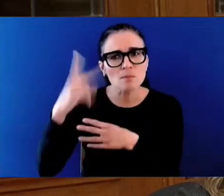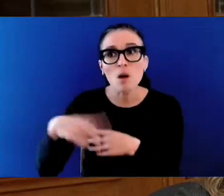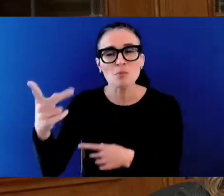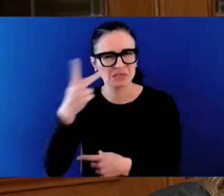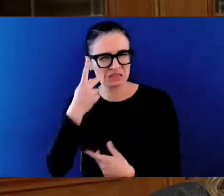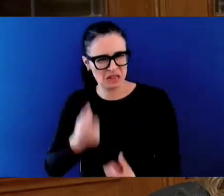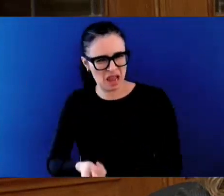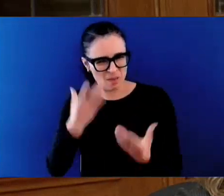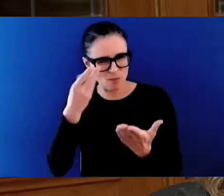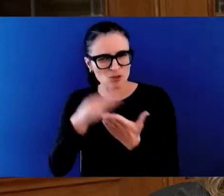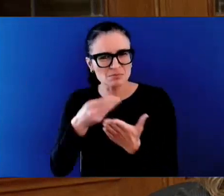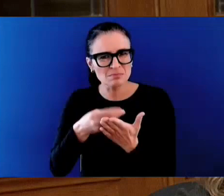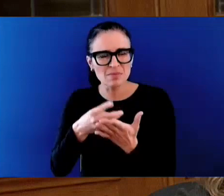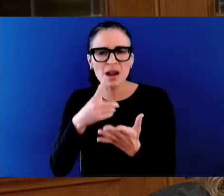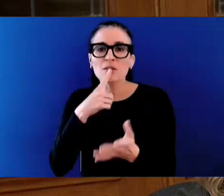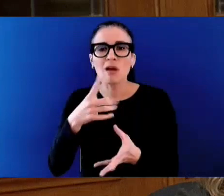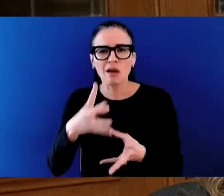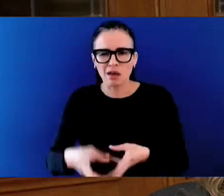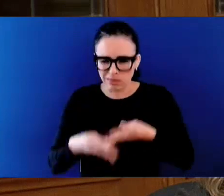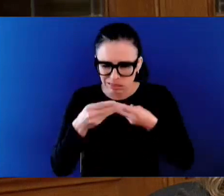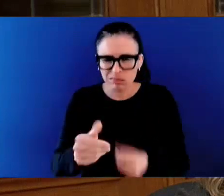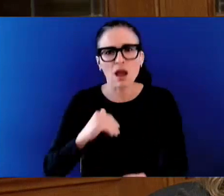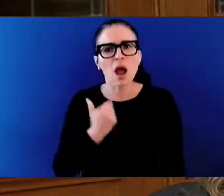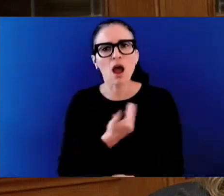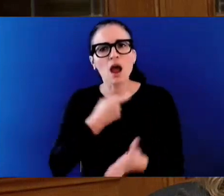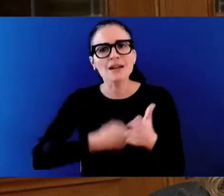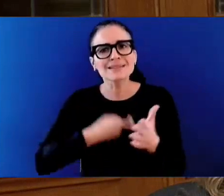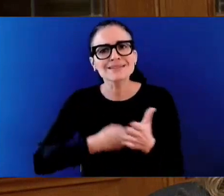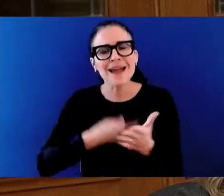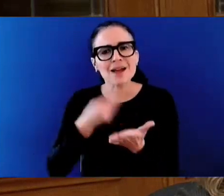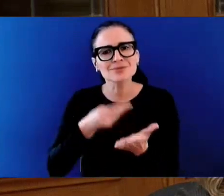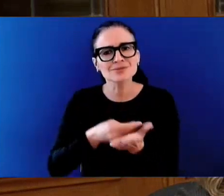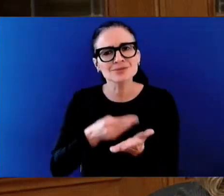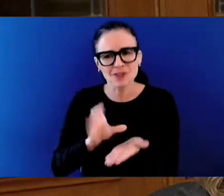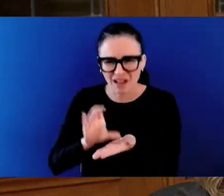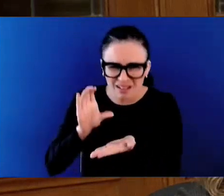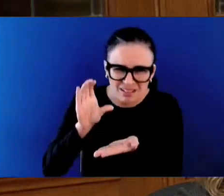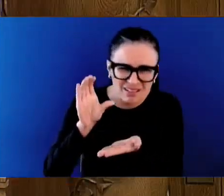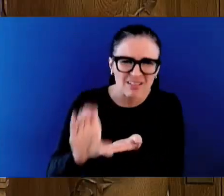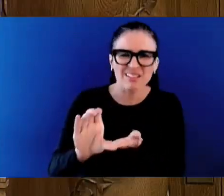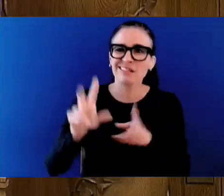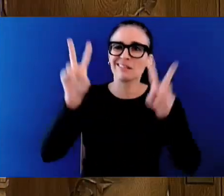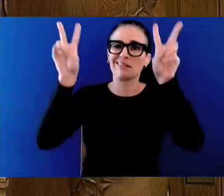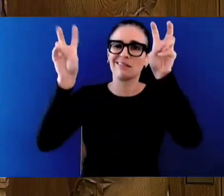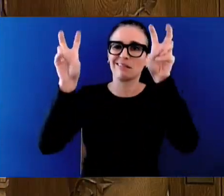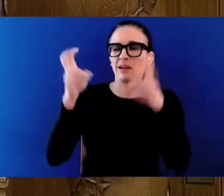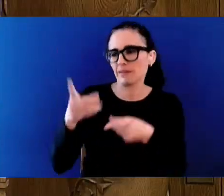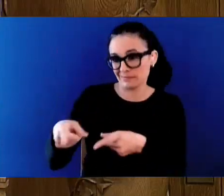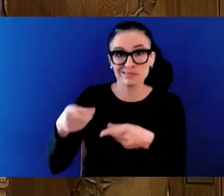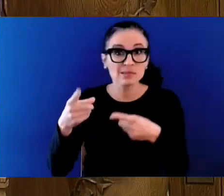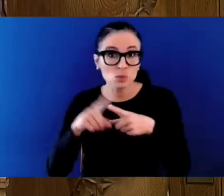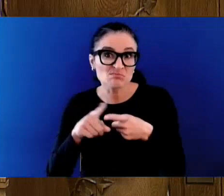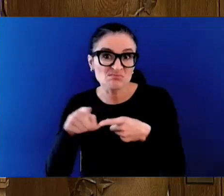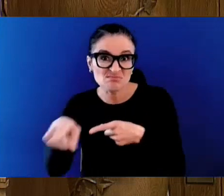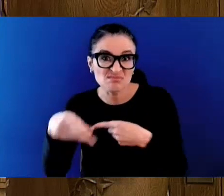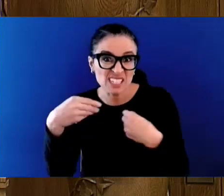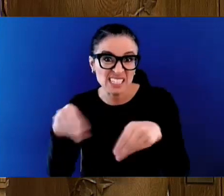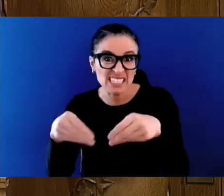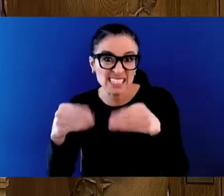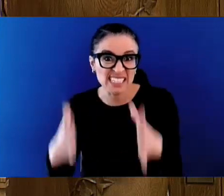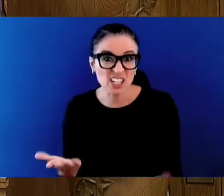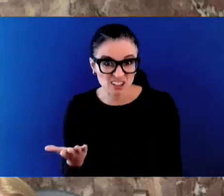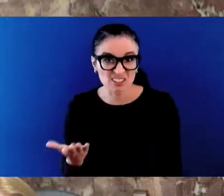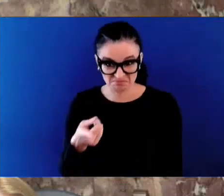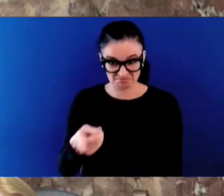as a result of diverted safe supply? Minister of Mental Health and Addictions. Ms. Thank you,